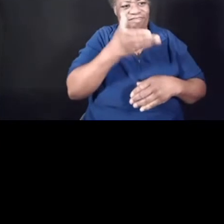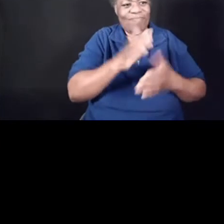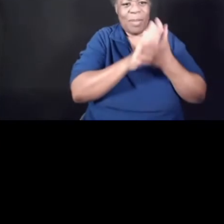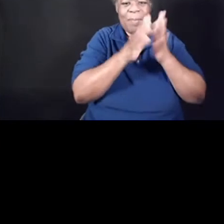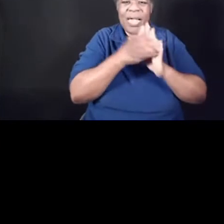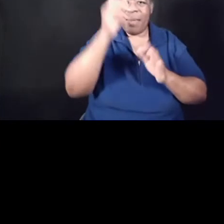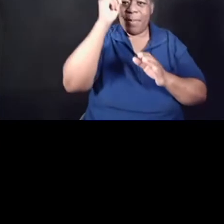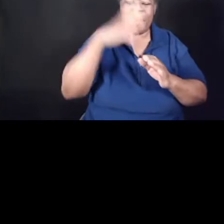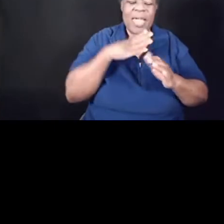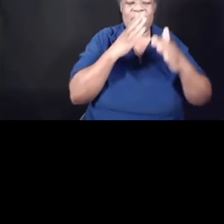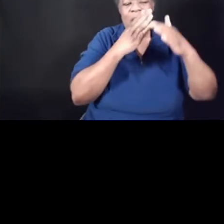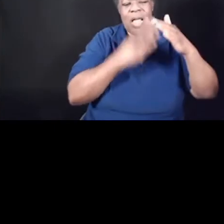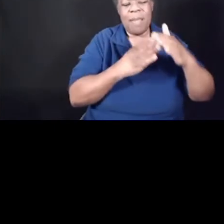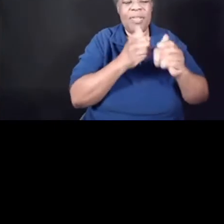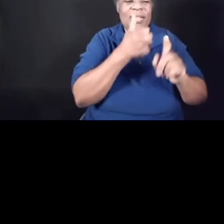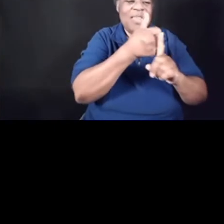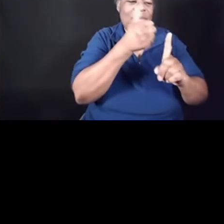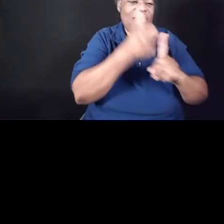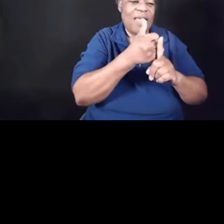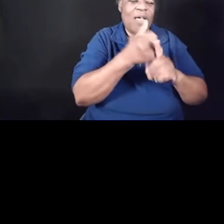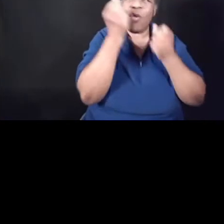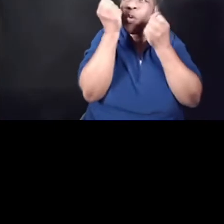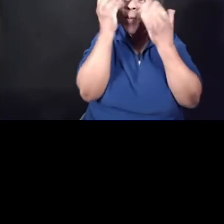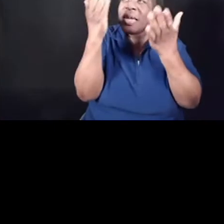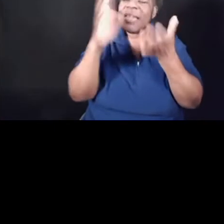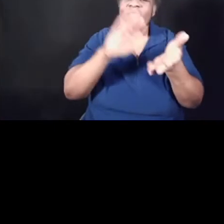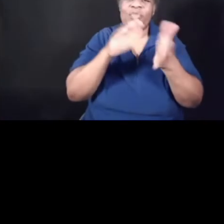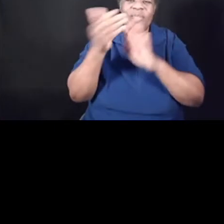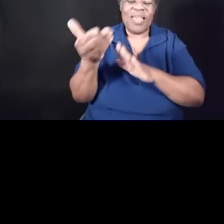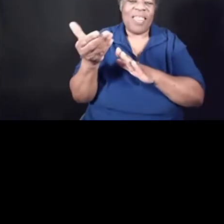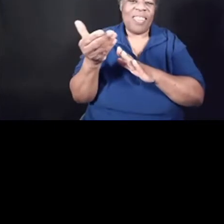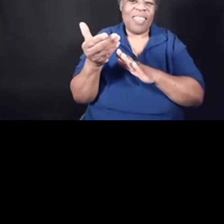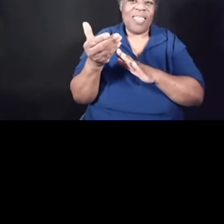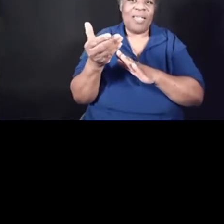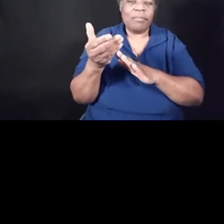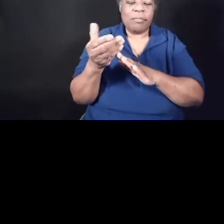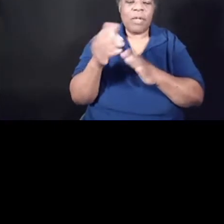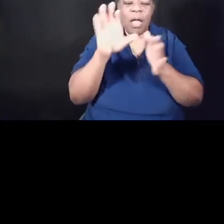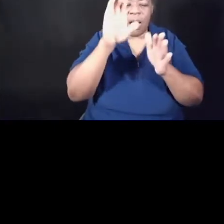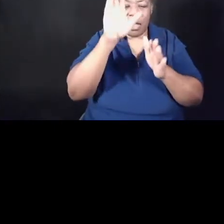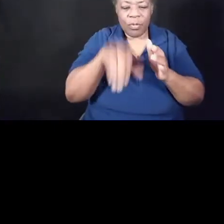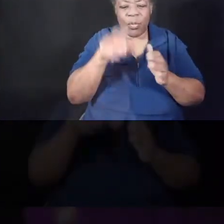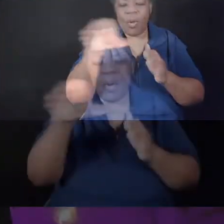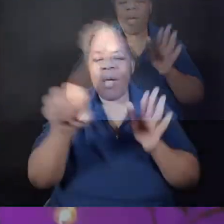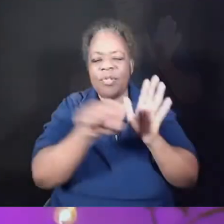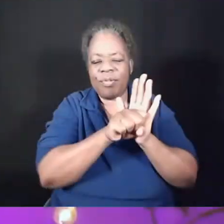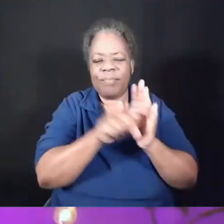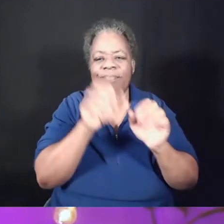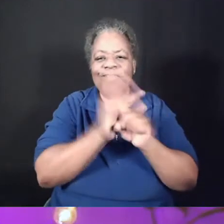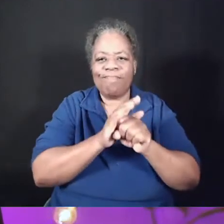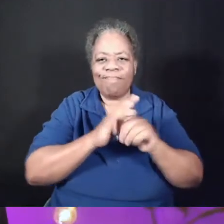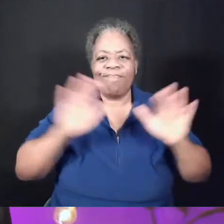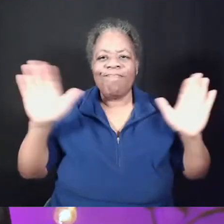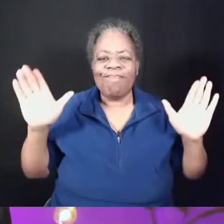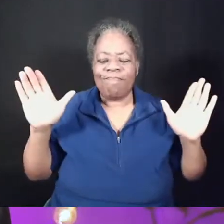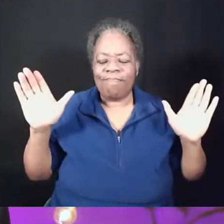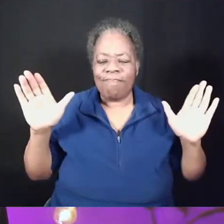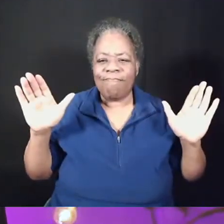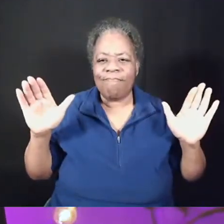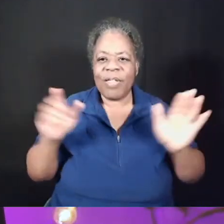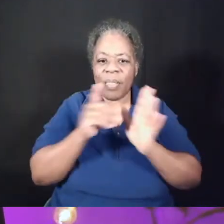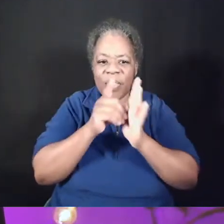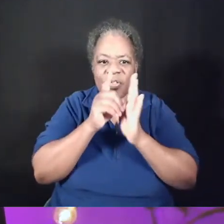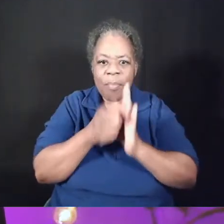becoming obedient to death, even death on a cross. So this moment here, it changes